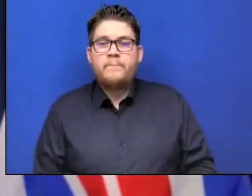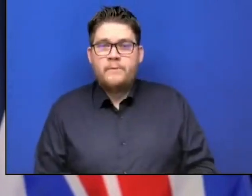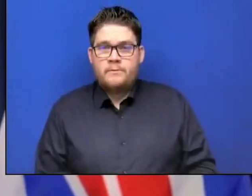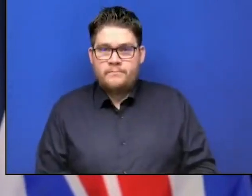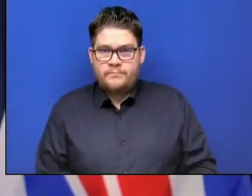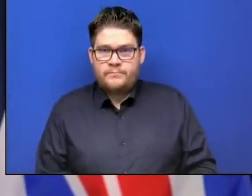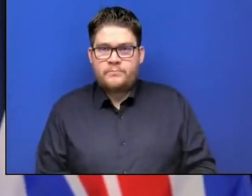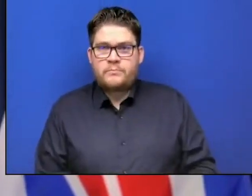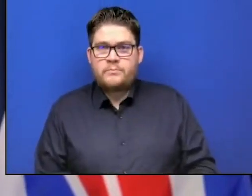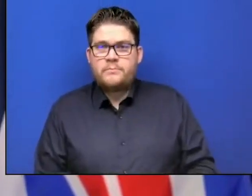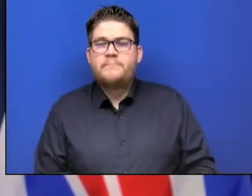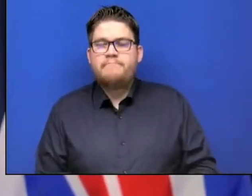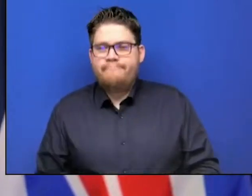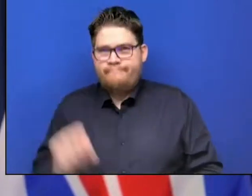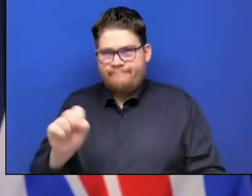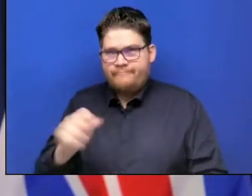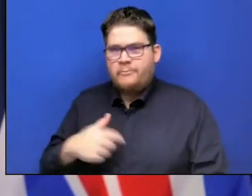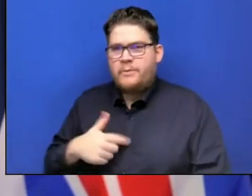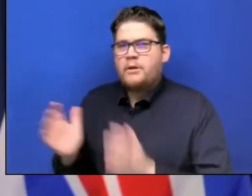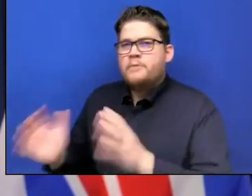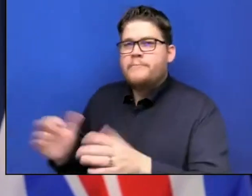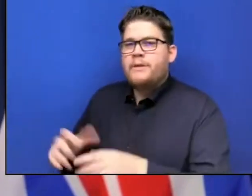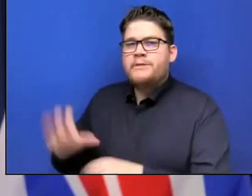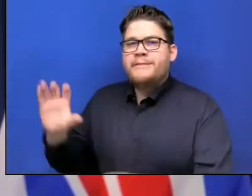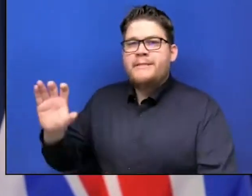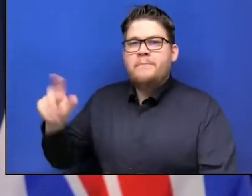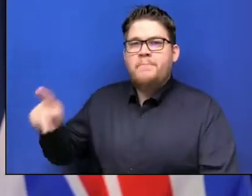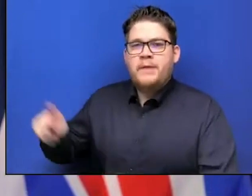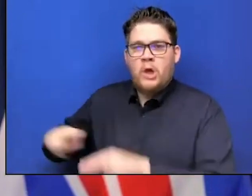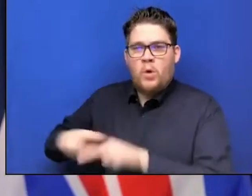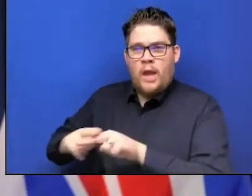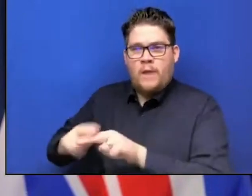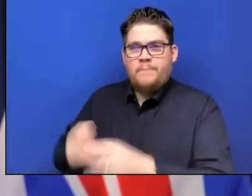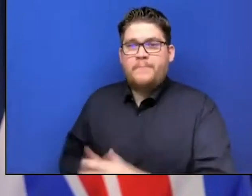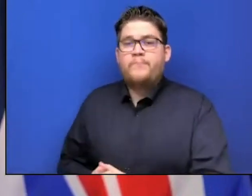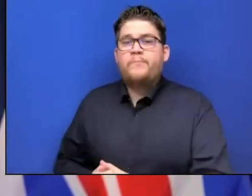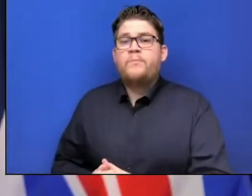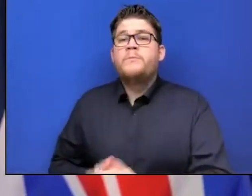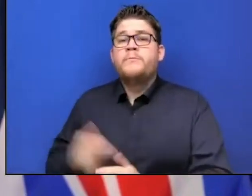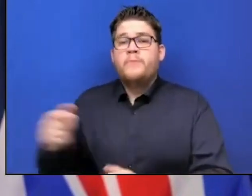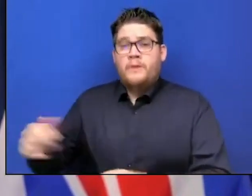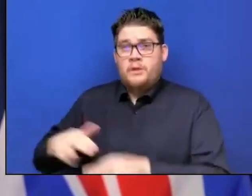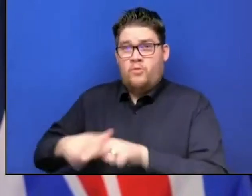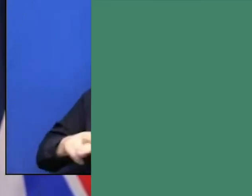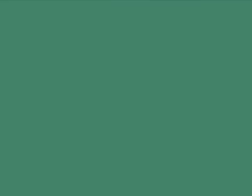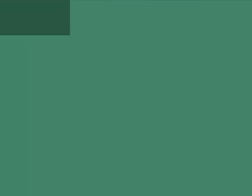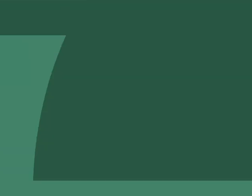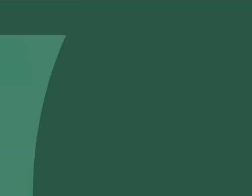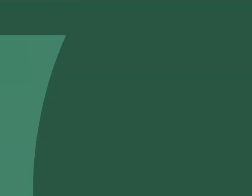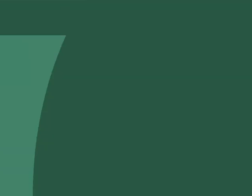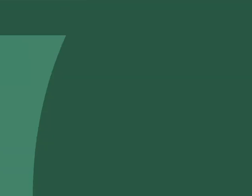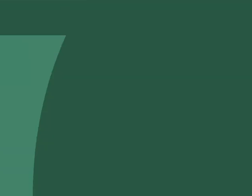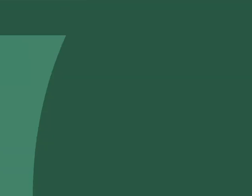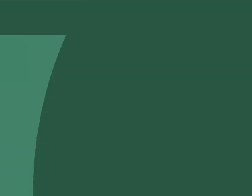Rail, for example, is that once the railways are operational, they will be operating 24-7.